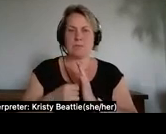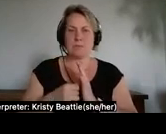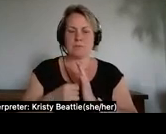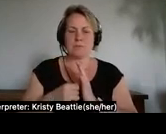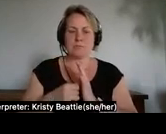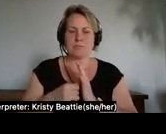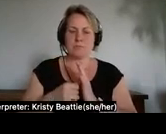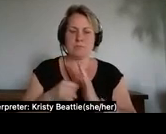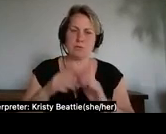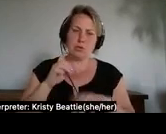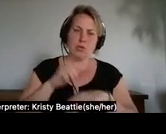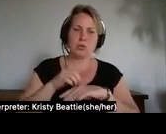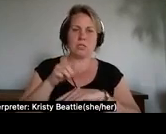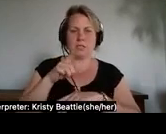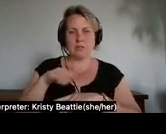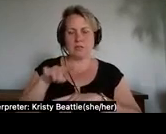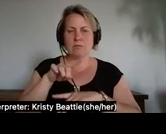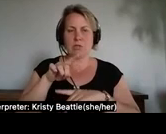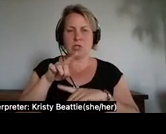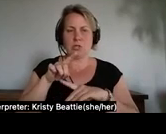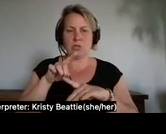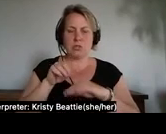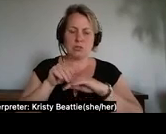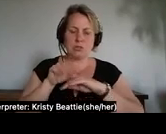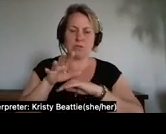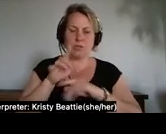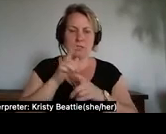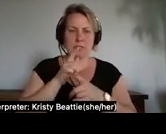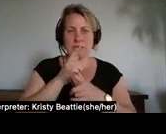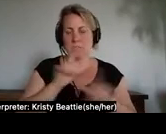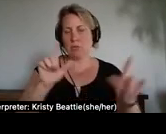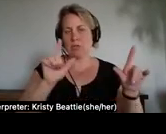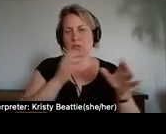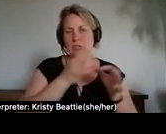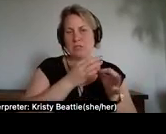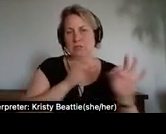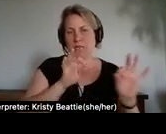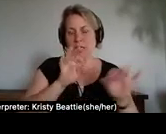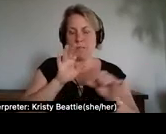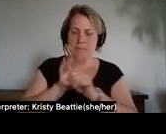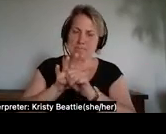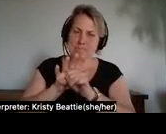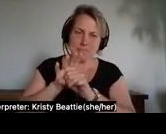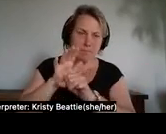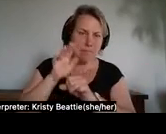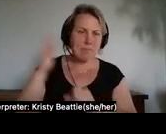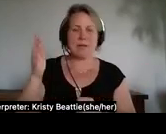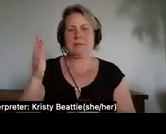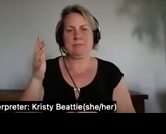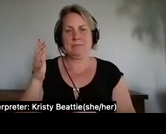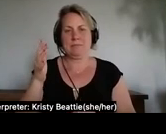liberate themselves and their oppressors as well the oppressors who oppress